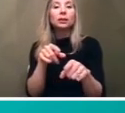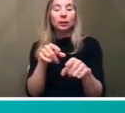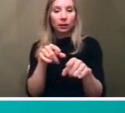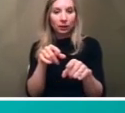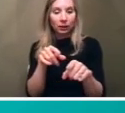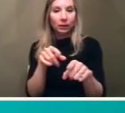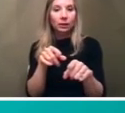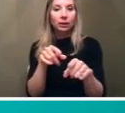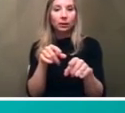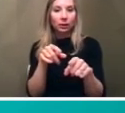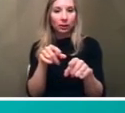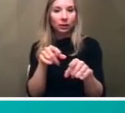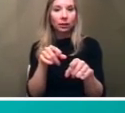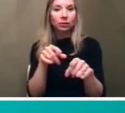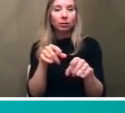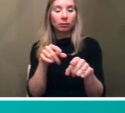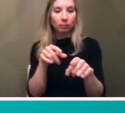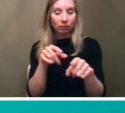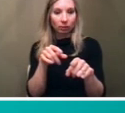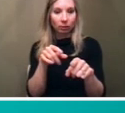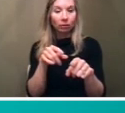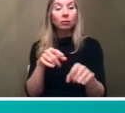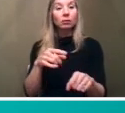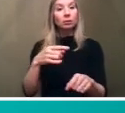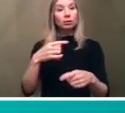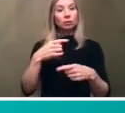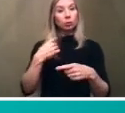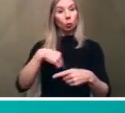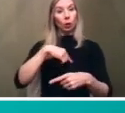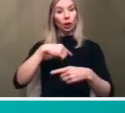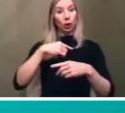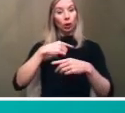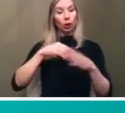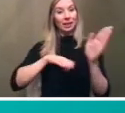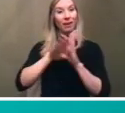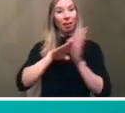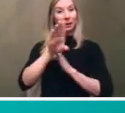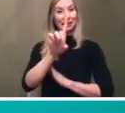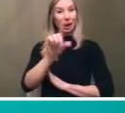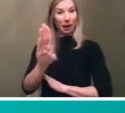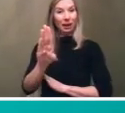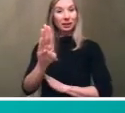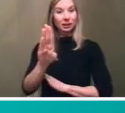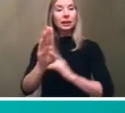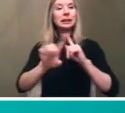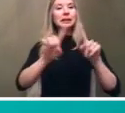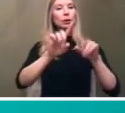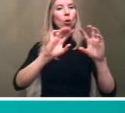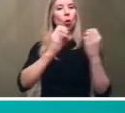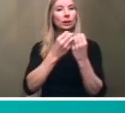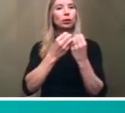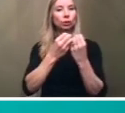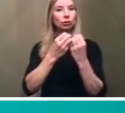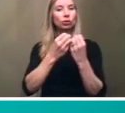um a database of organizations and some of those organizations uh we know